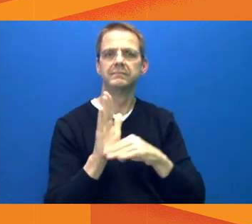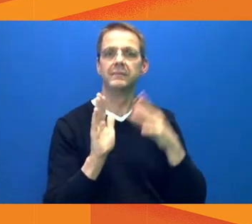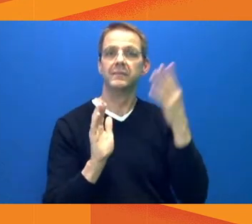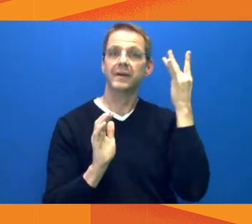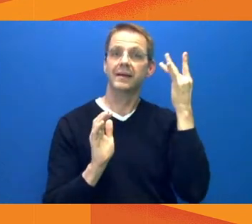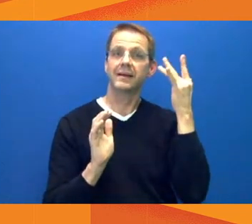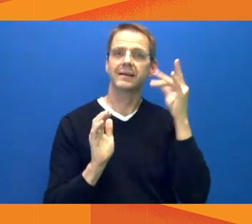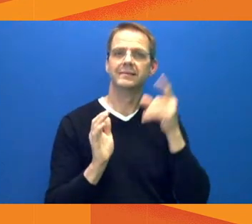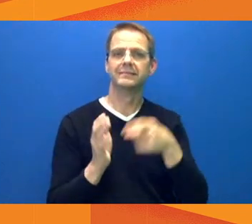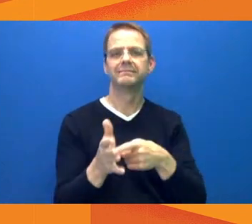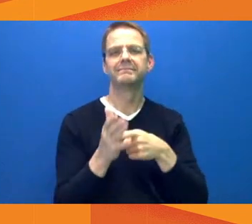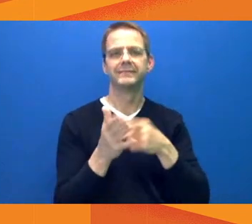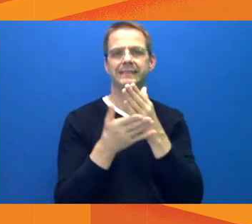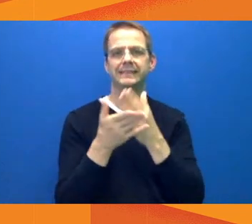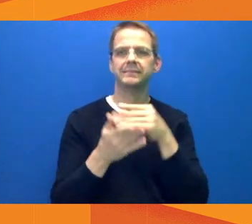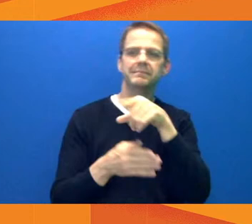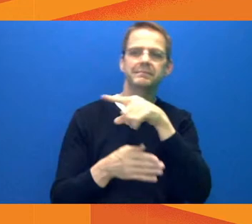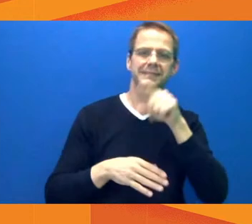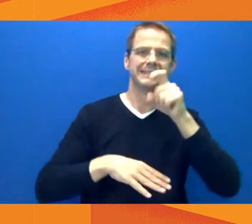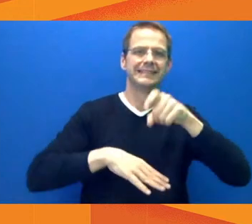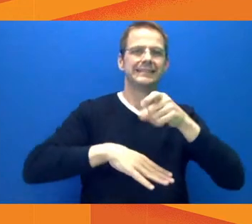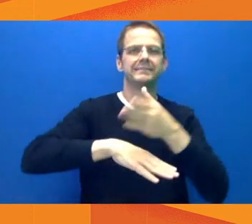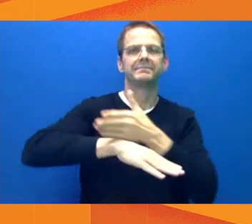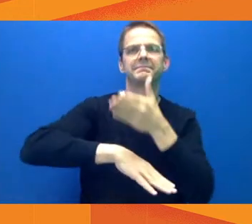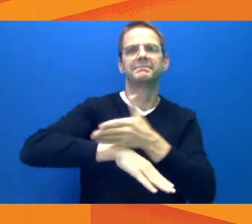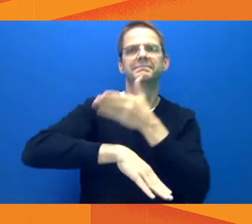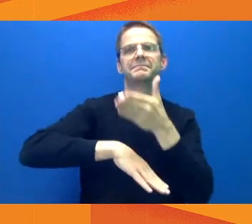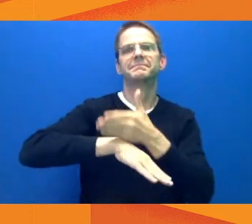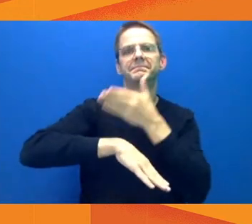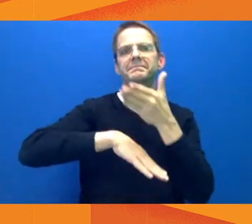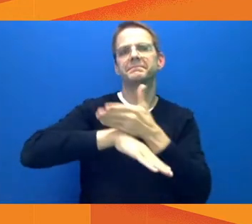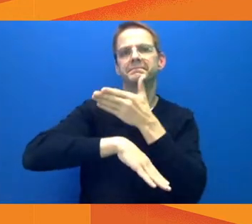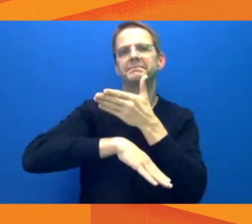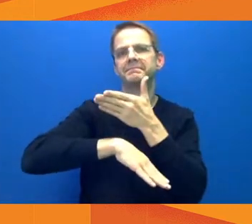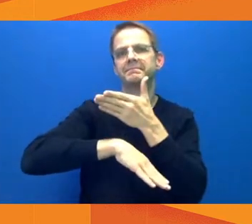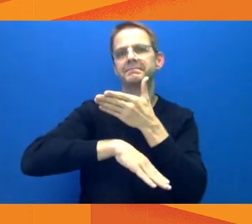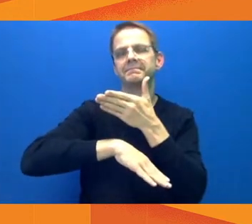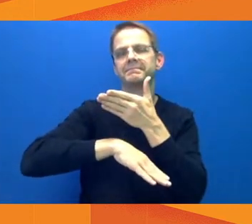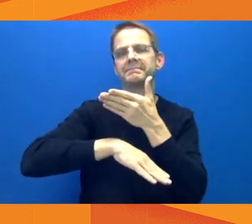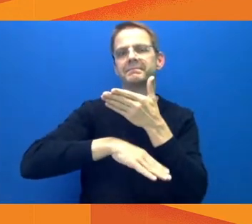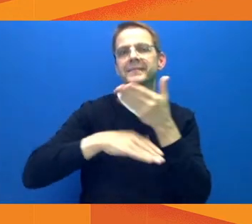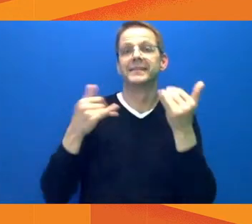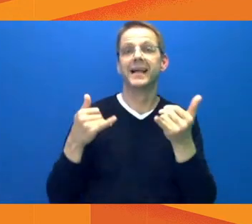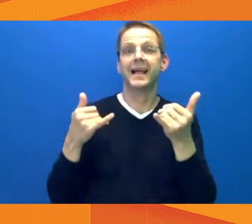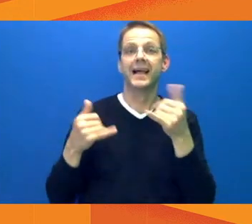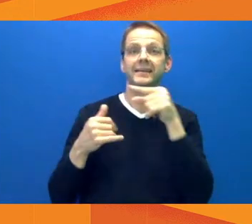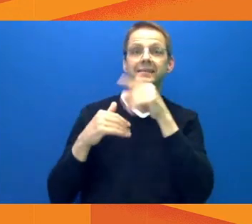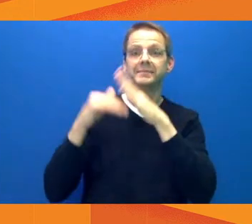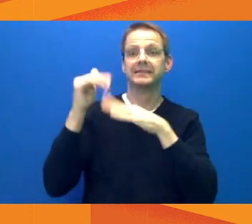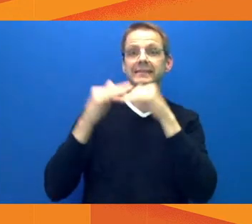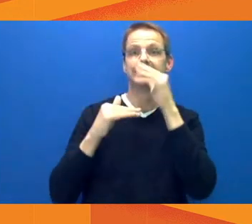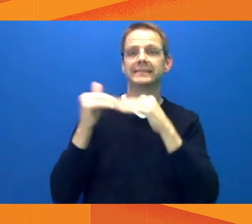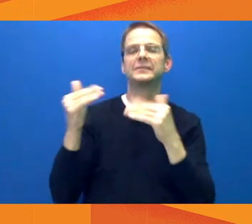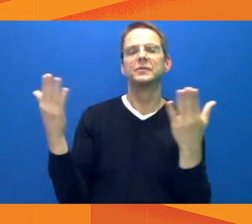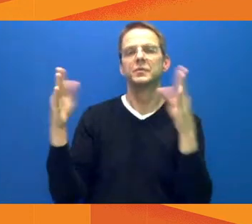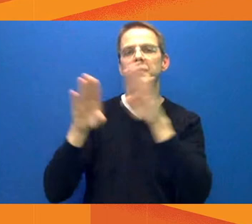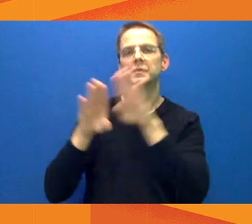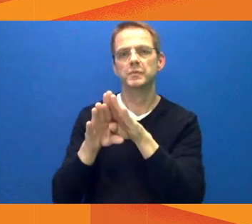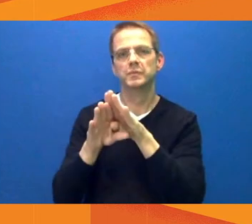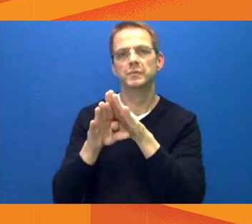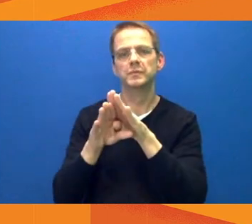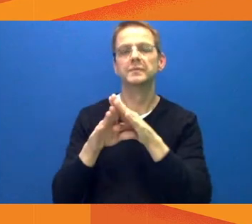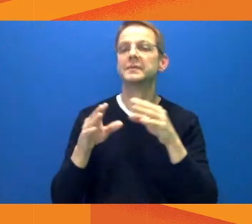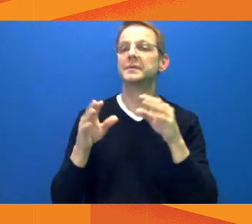closed provided an opportunity to do some of that cosmetic work on the facility. So we knew,